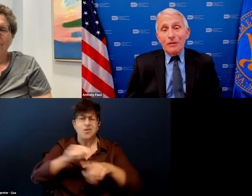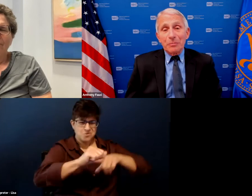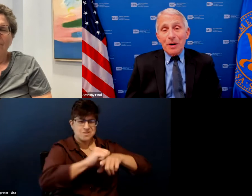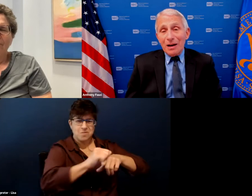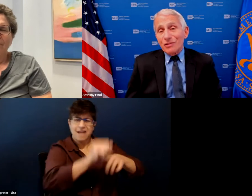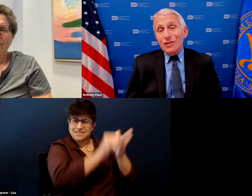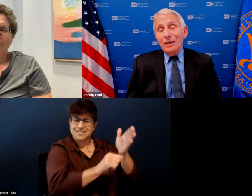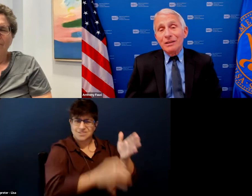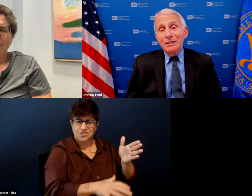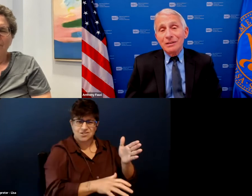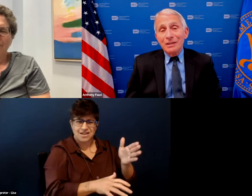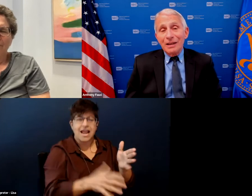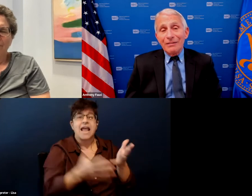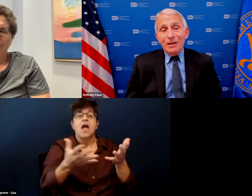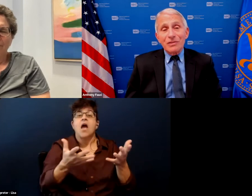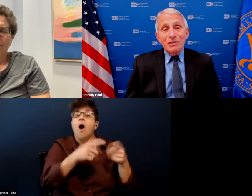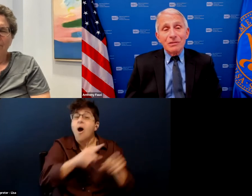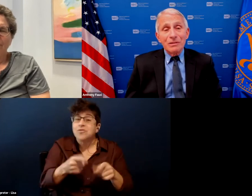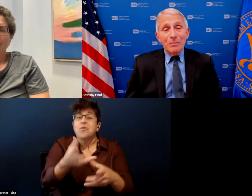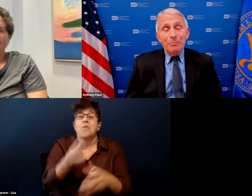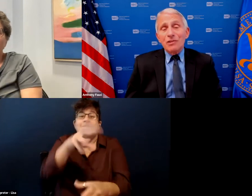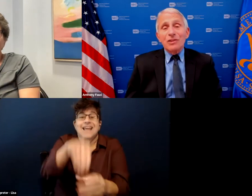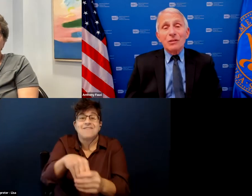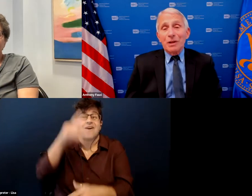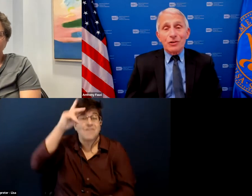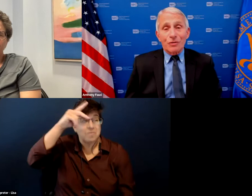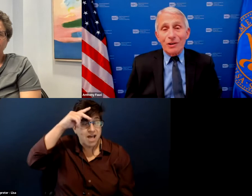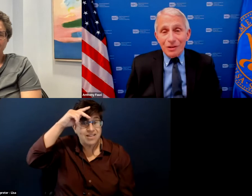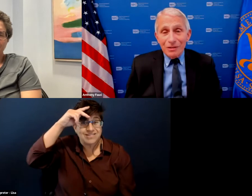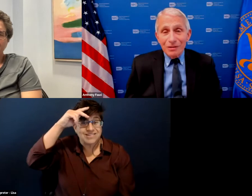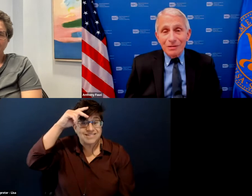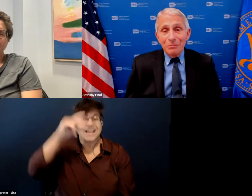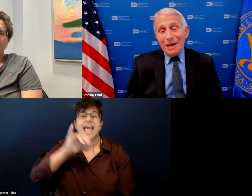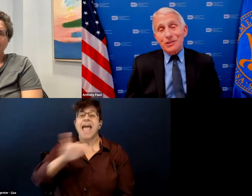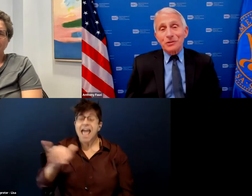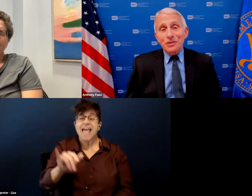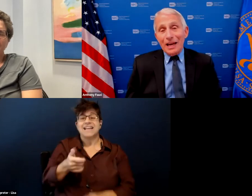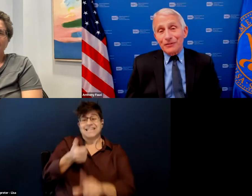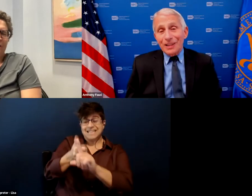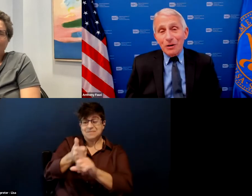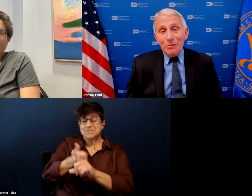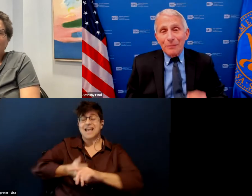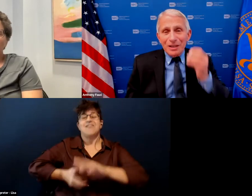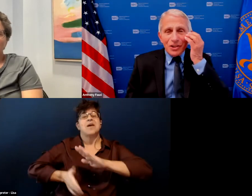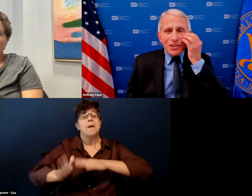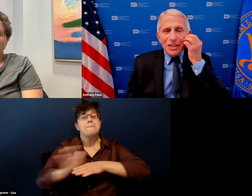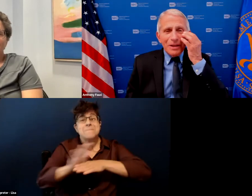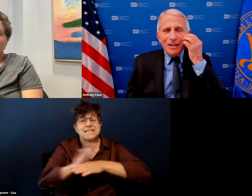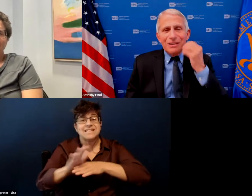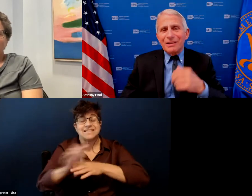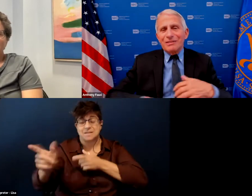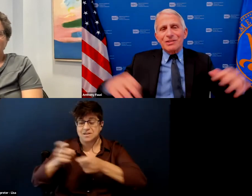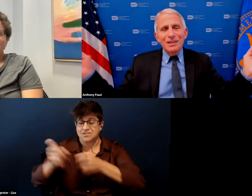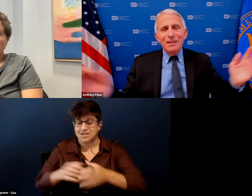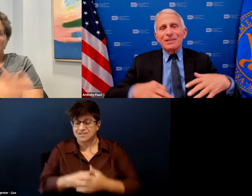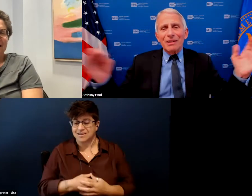get involved in policy and does a business administration masters after they go to i mean it's just i mean